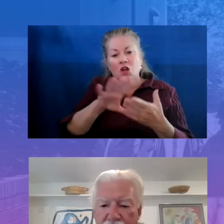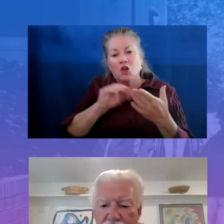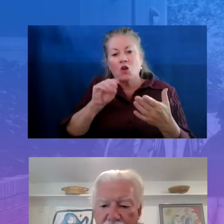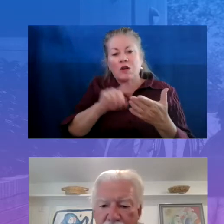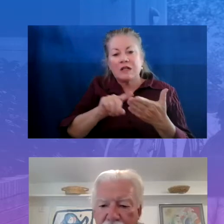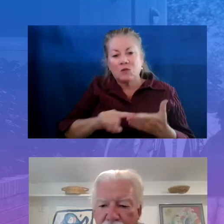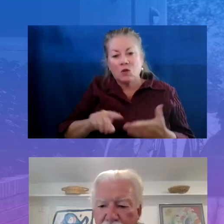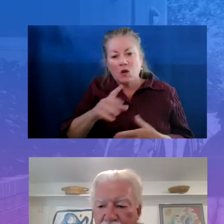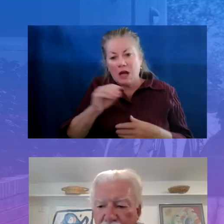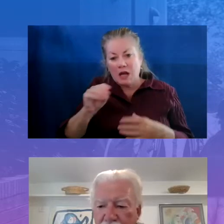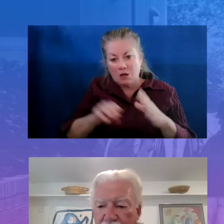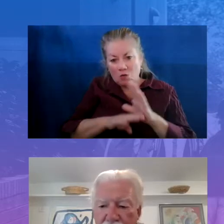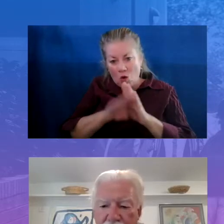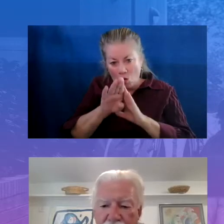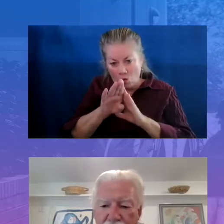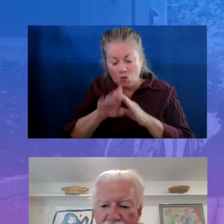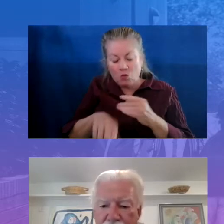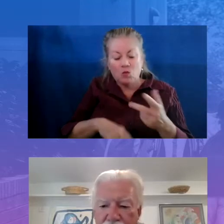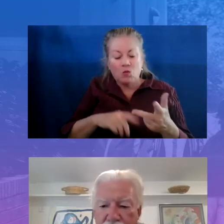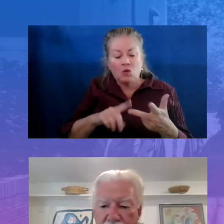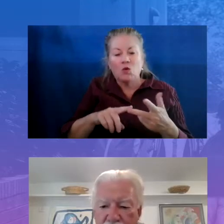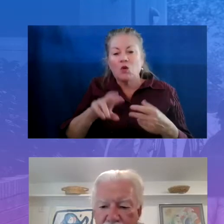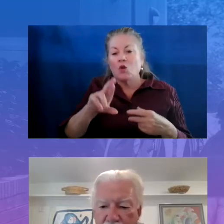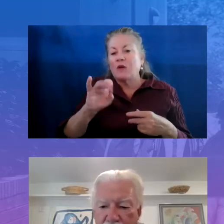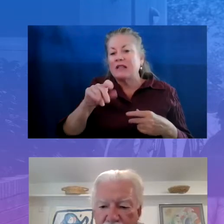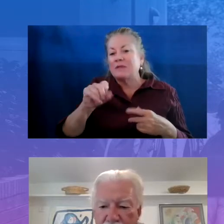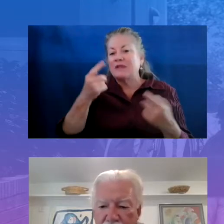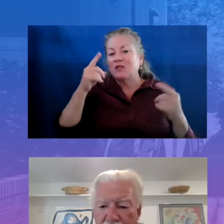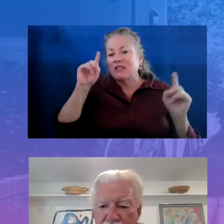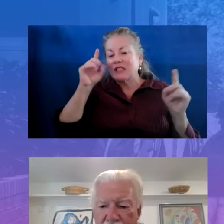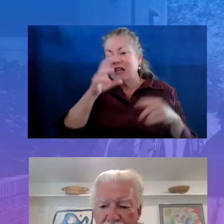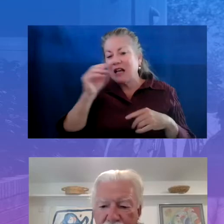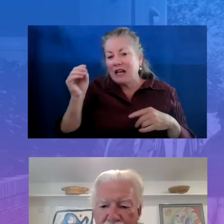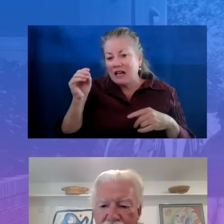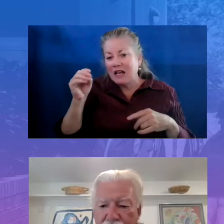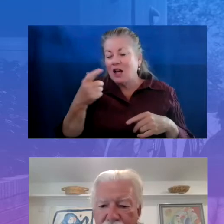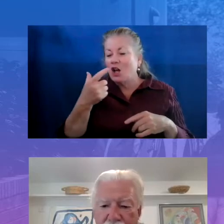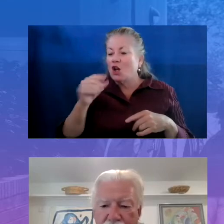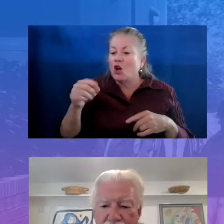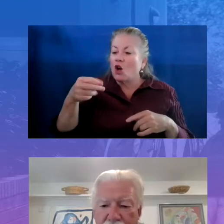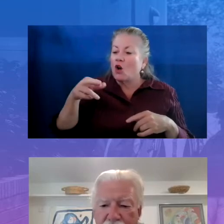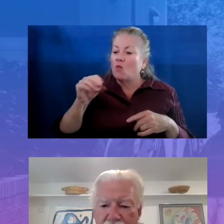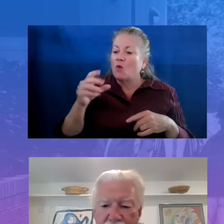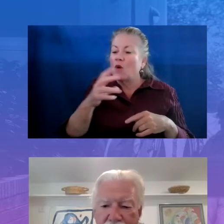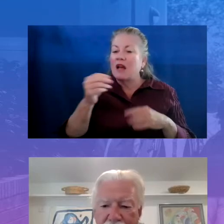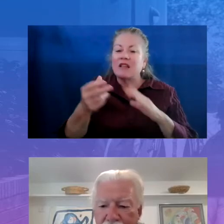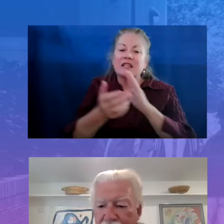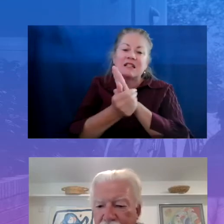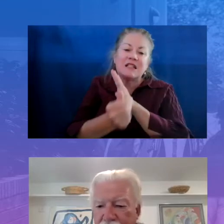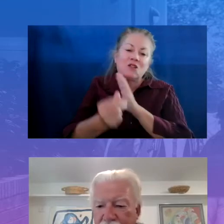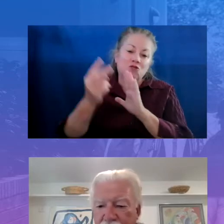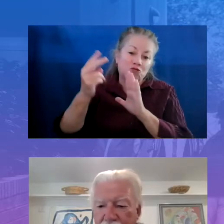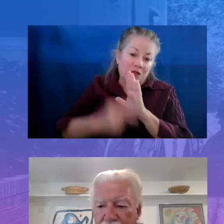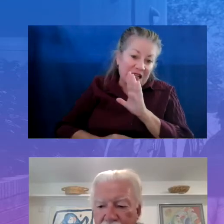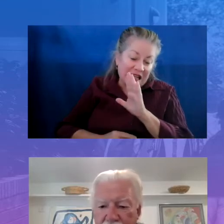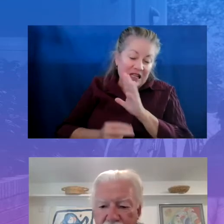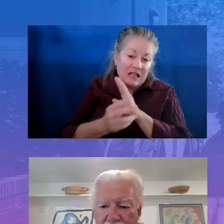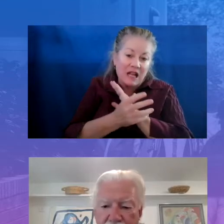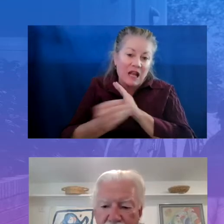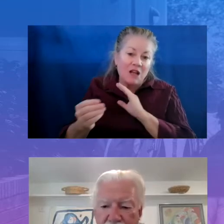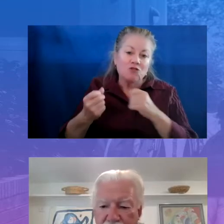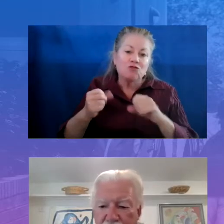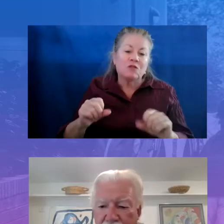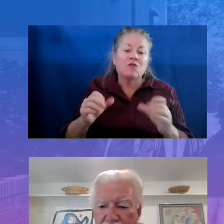recipes for success, GoPro and the skills of reading, and strategies for motivating and engaging